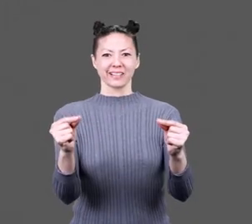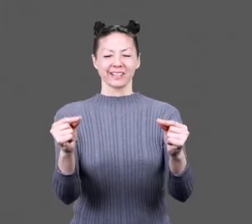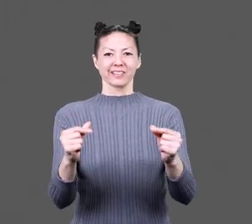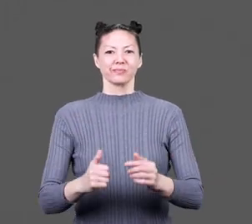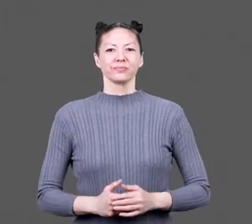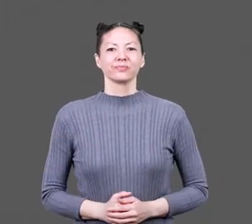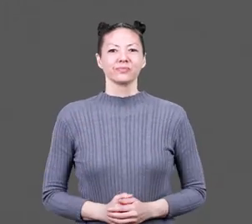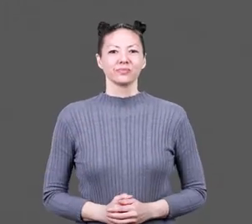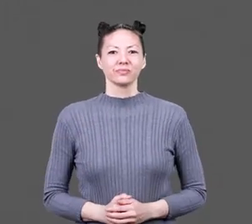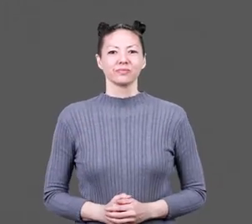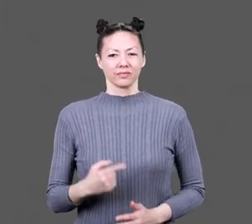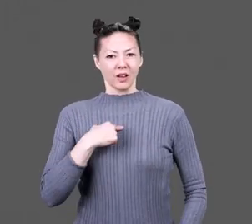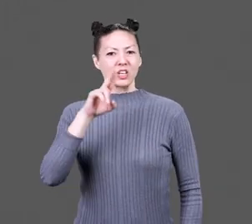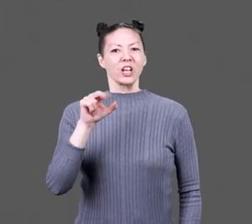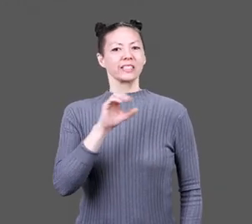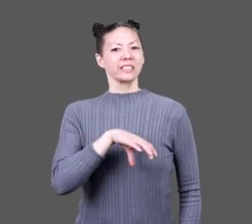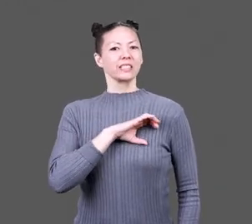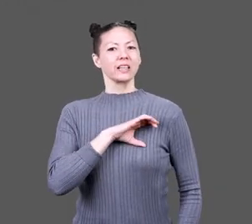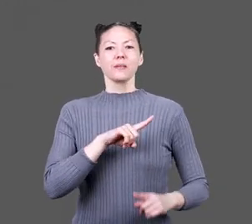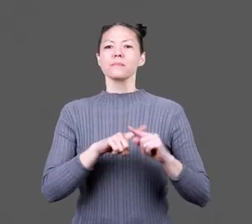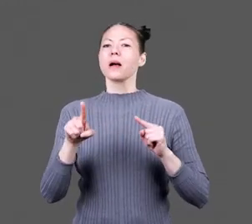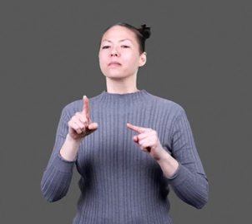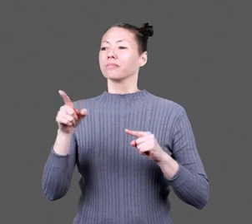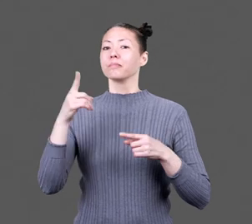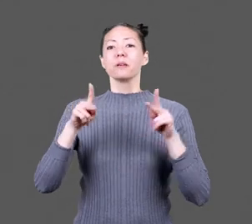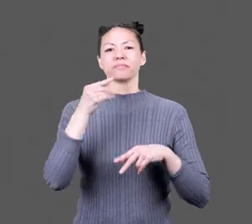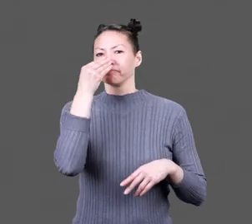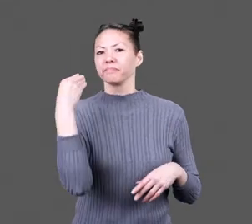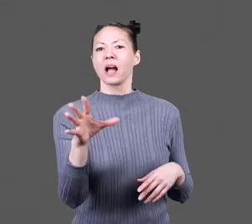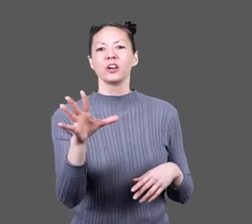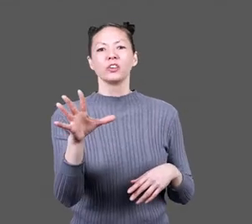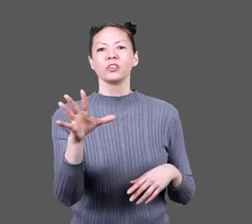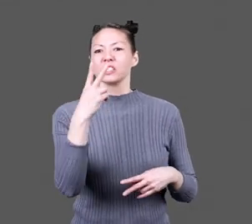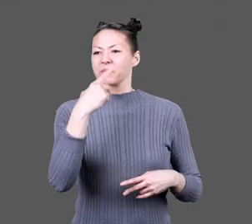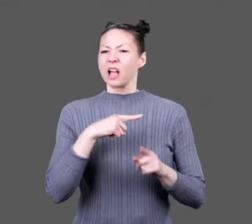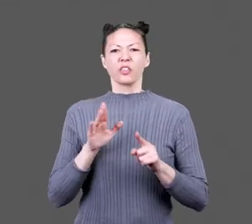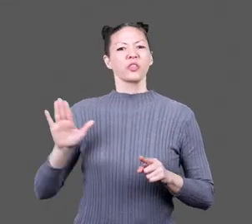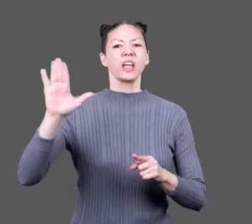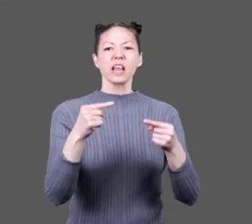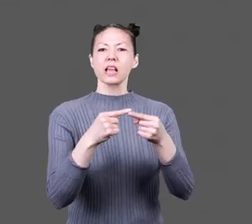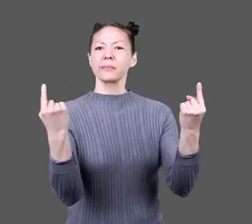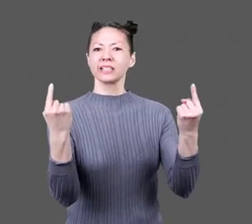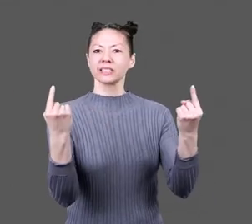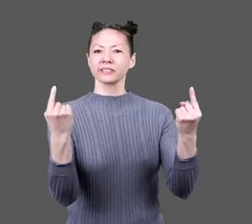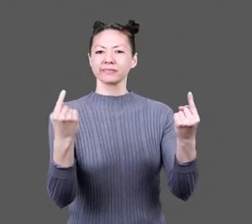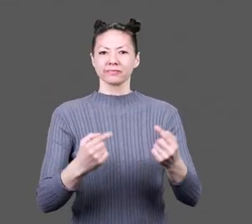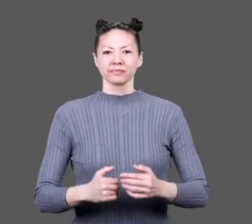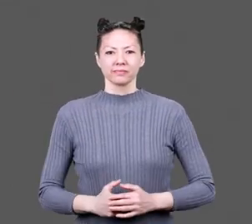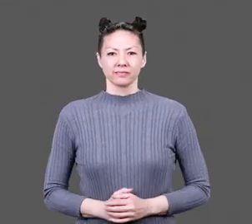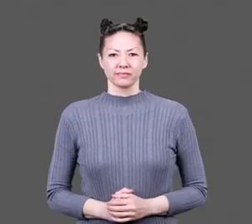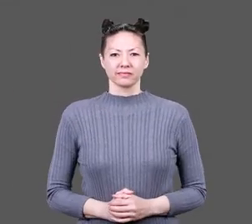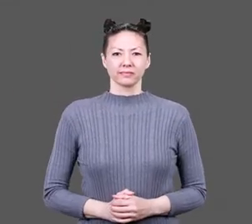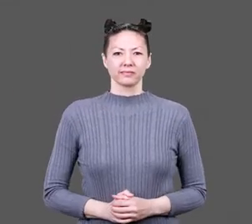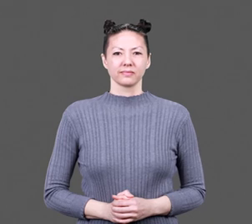Japan. I was a U.S. citizen, but that didn't matter to people who could only see me as other, as